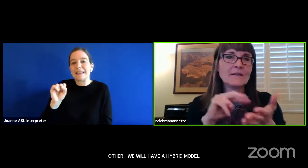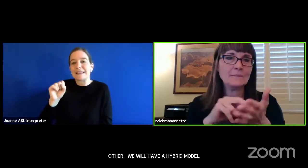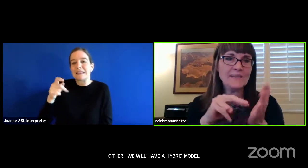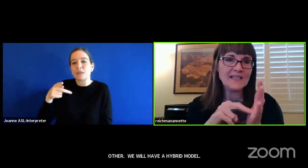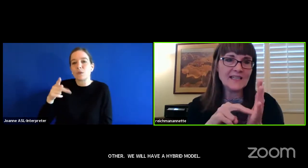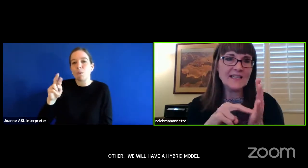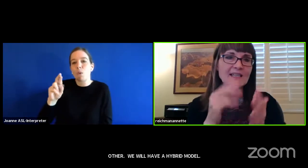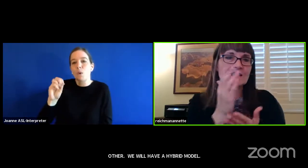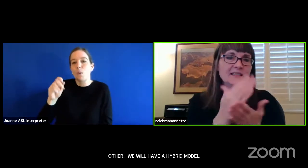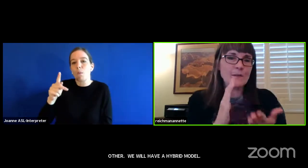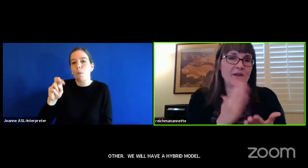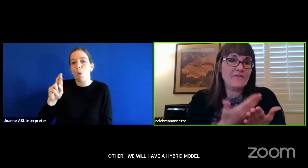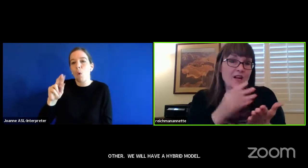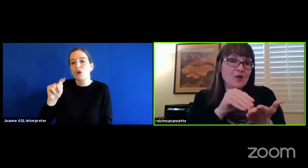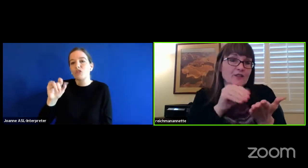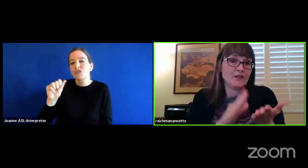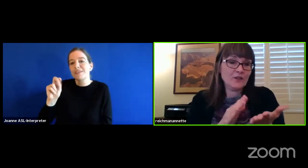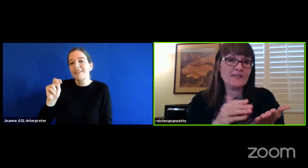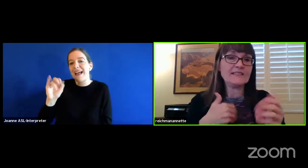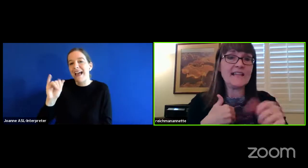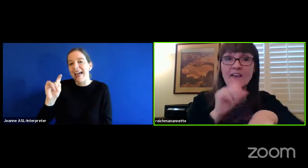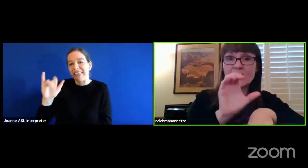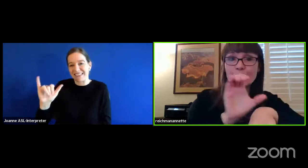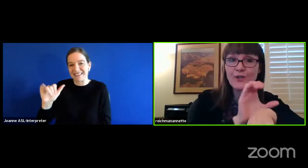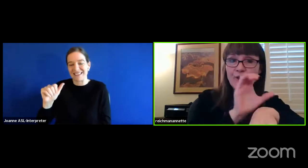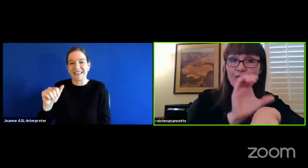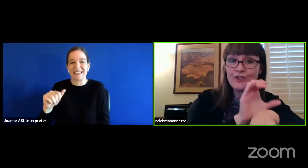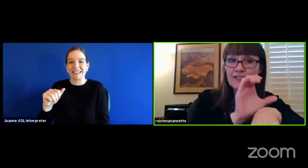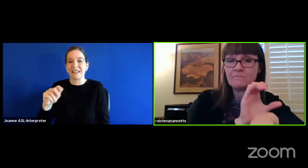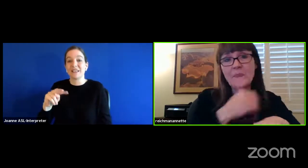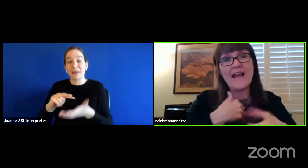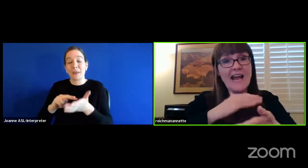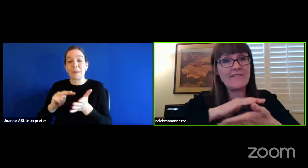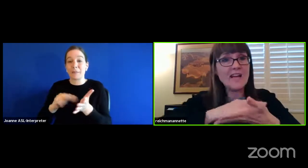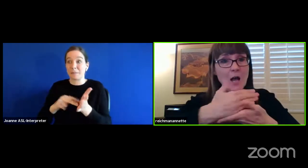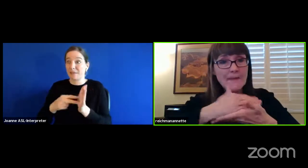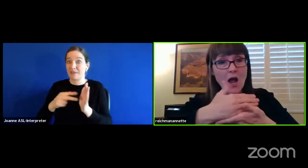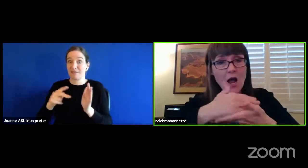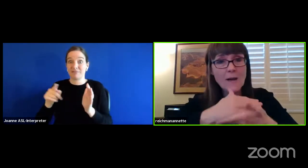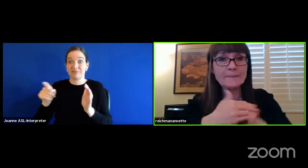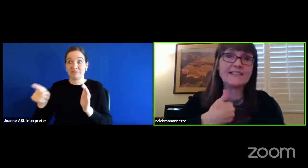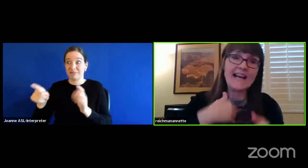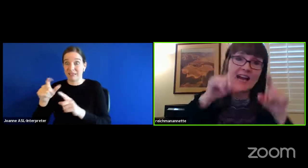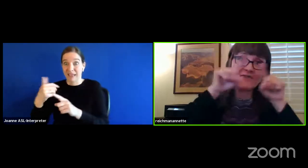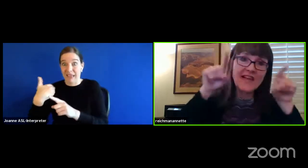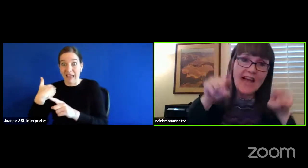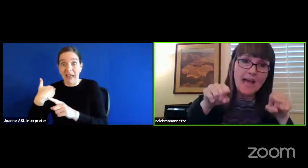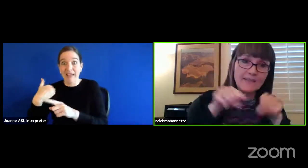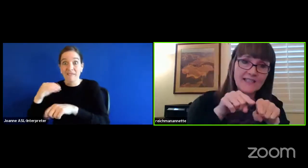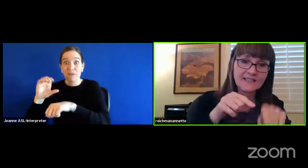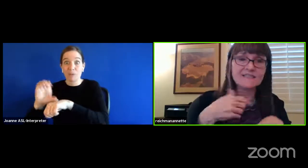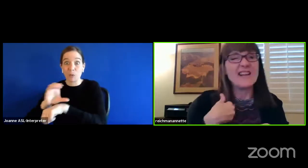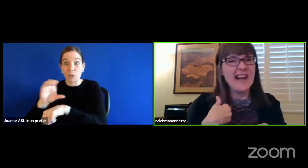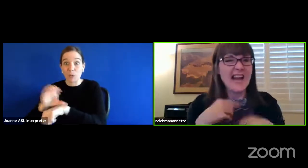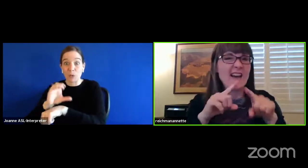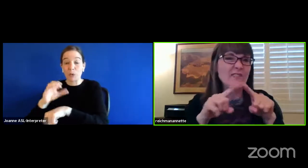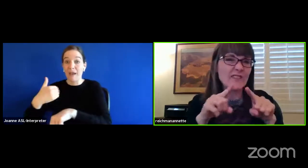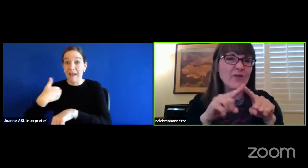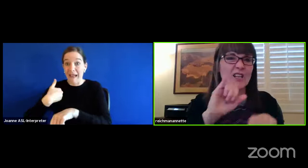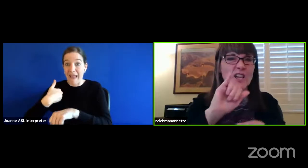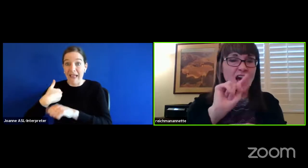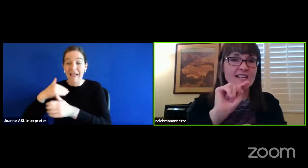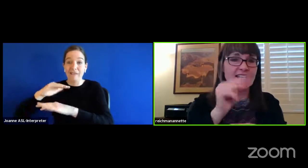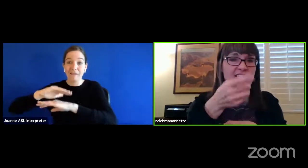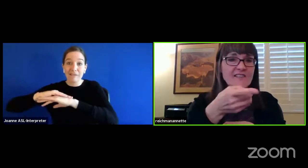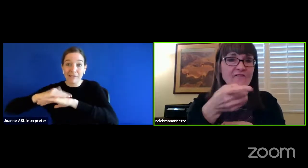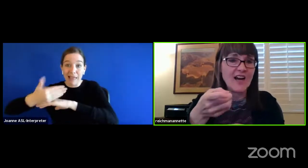meaning some of our students have computers, have laptops, they have tablets, they have